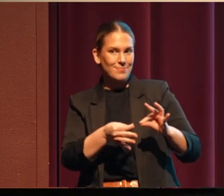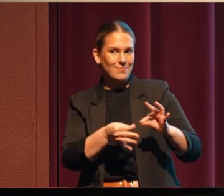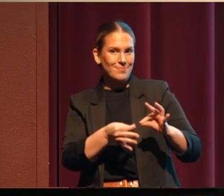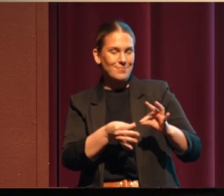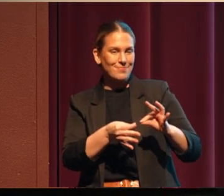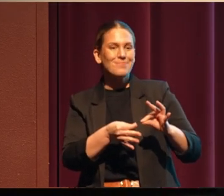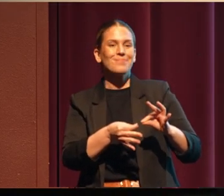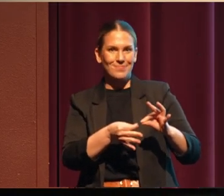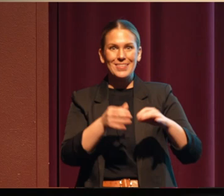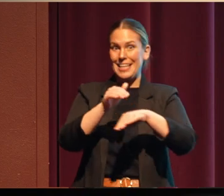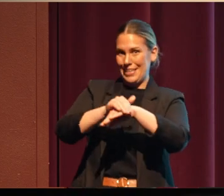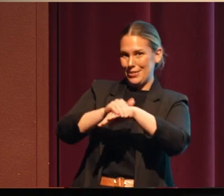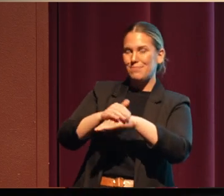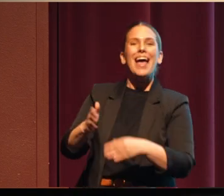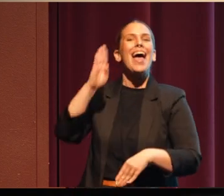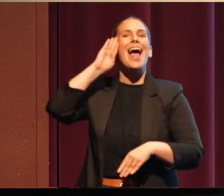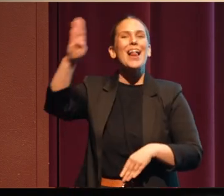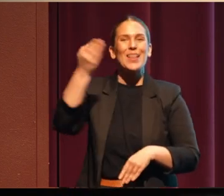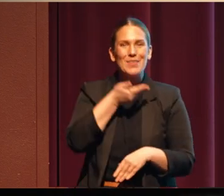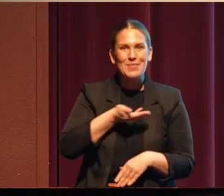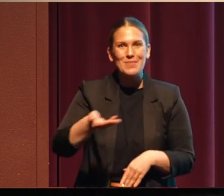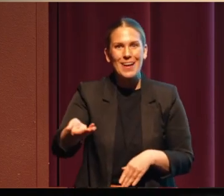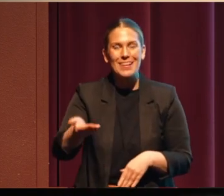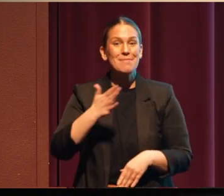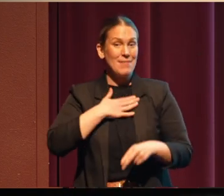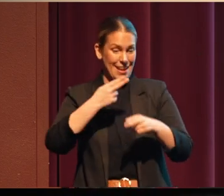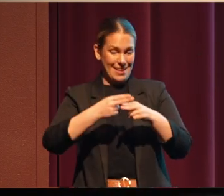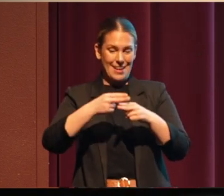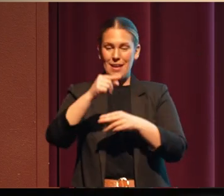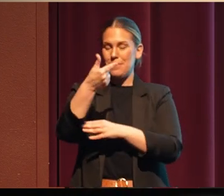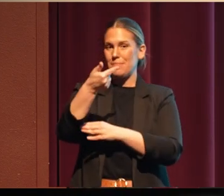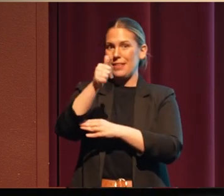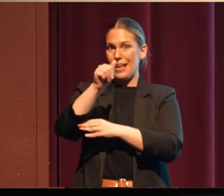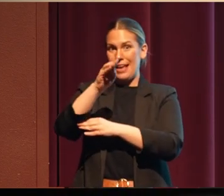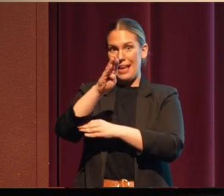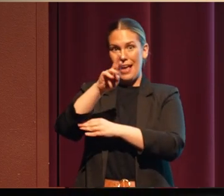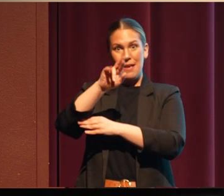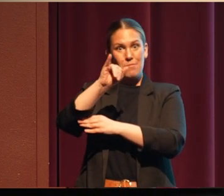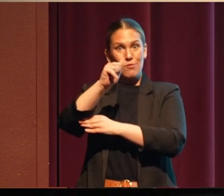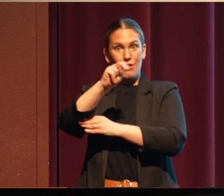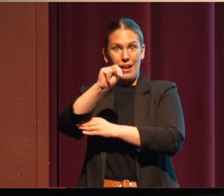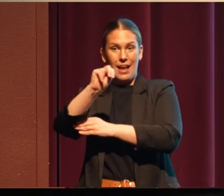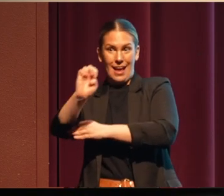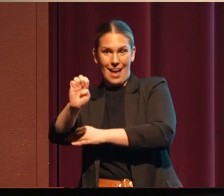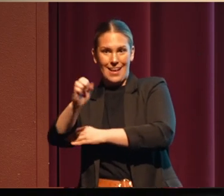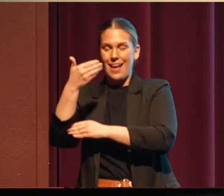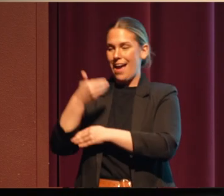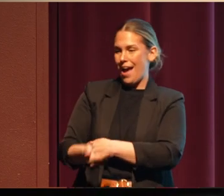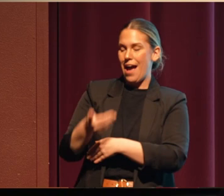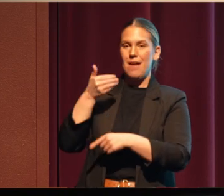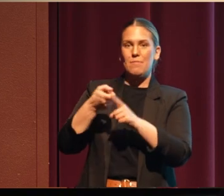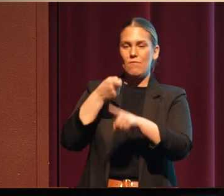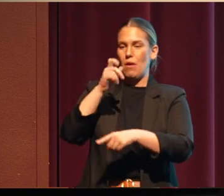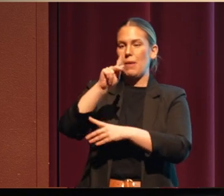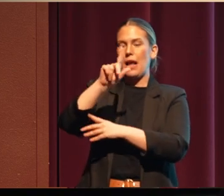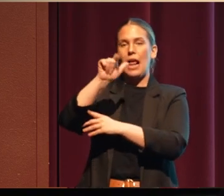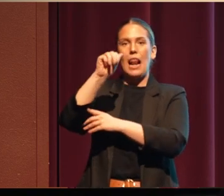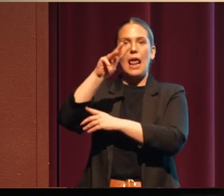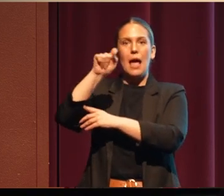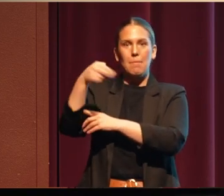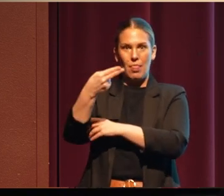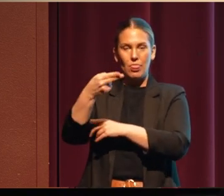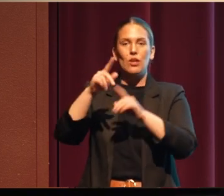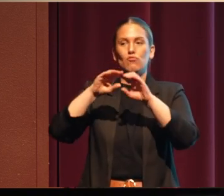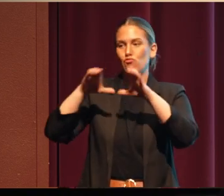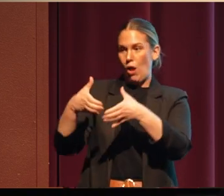Hello and welcome. My name is Gabrieanne, and I am from the Klamath Tribes, the people of the lakes. And I